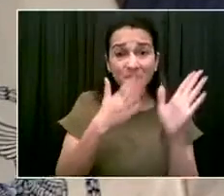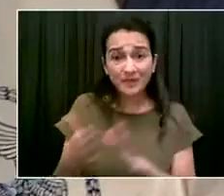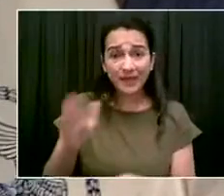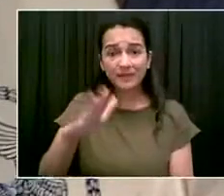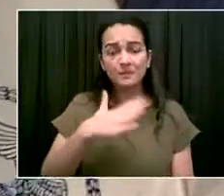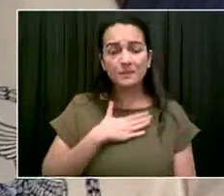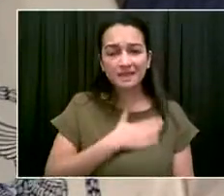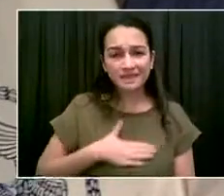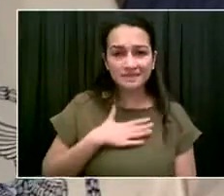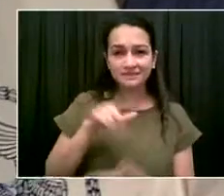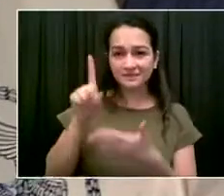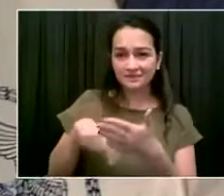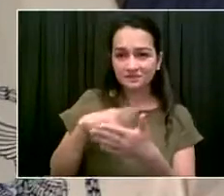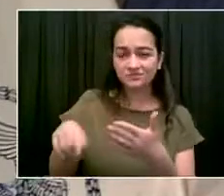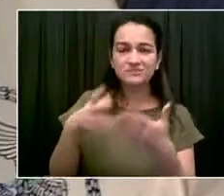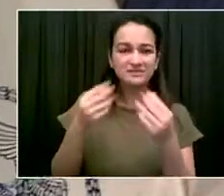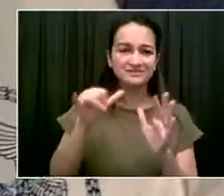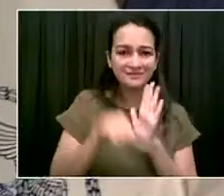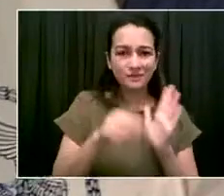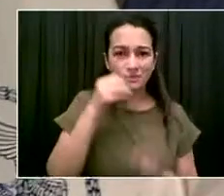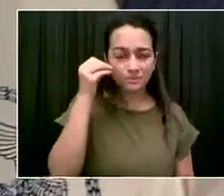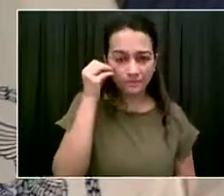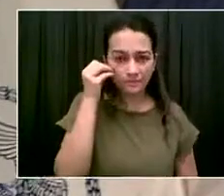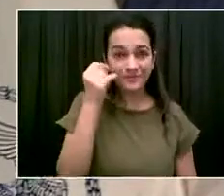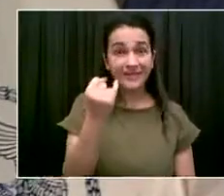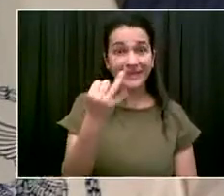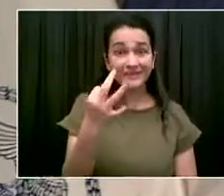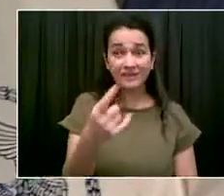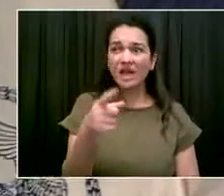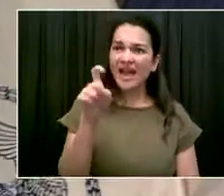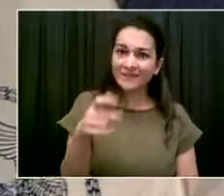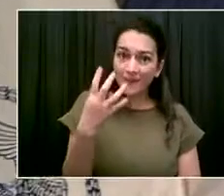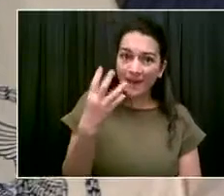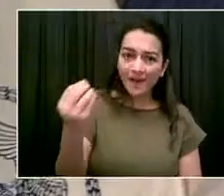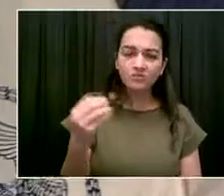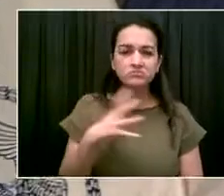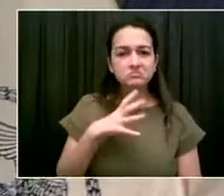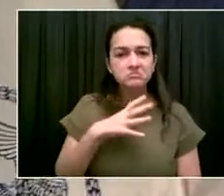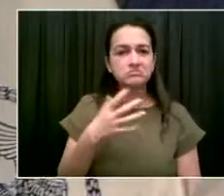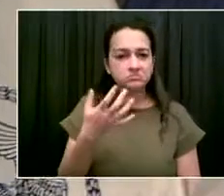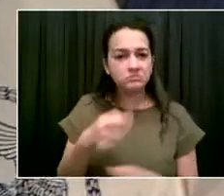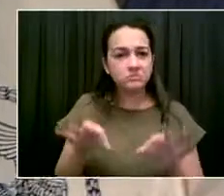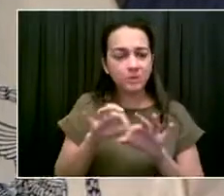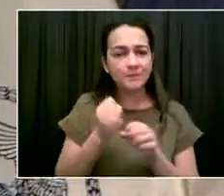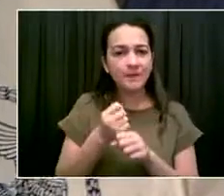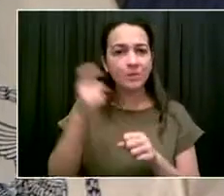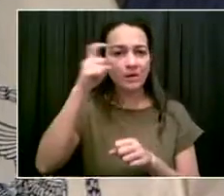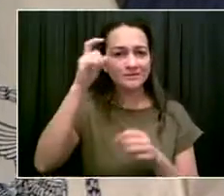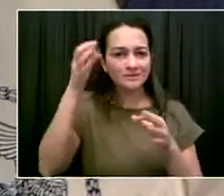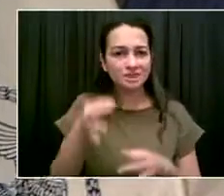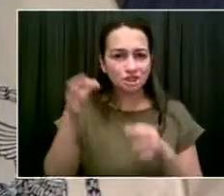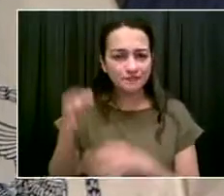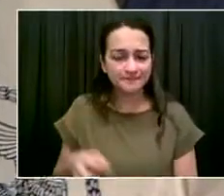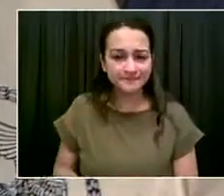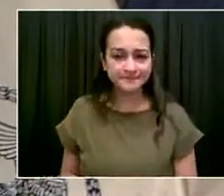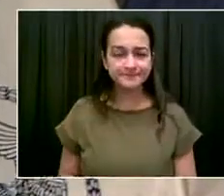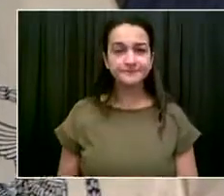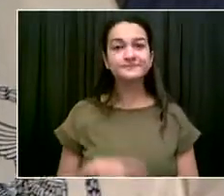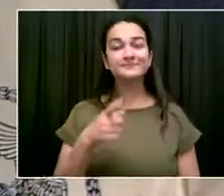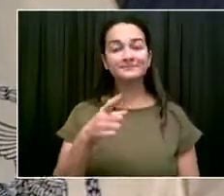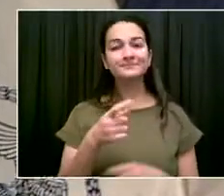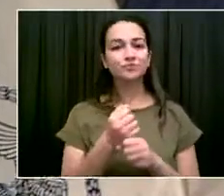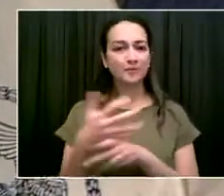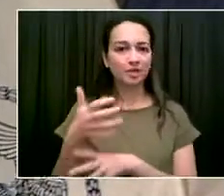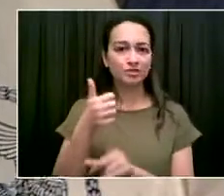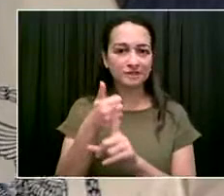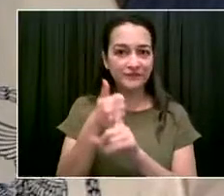we do a great job. And that's what we've got to do here. Stay informed. Take it seriously. Be ready. And we will let you know every development